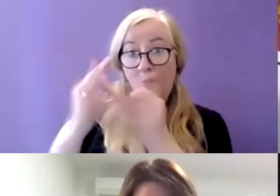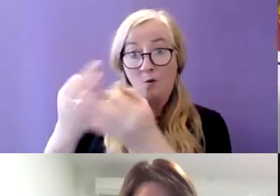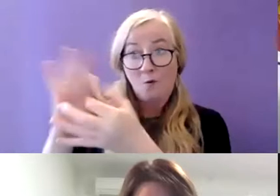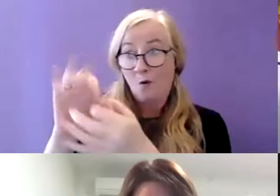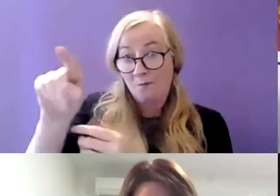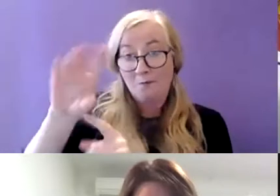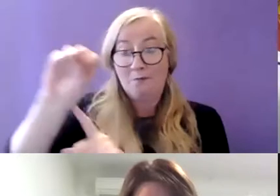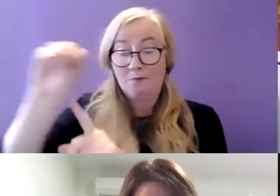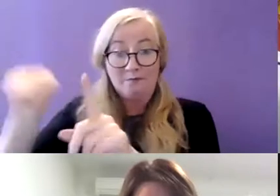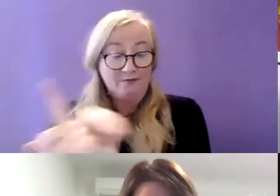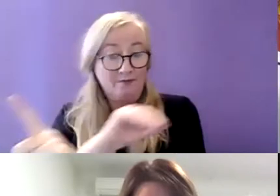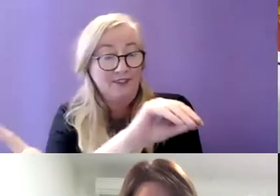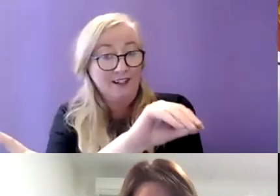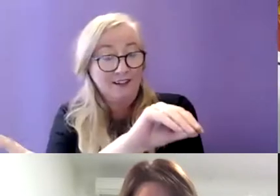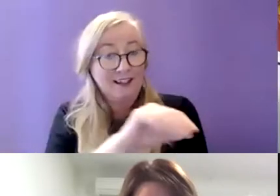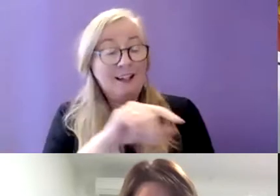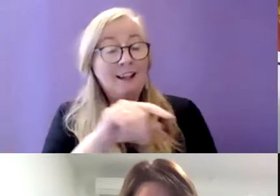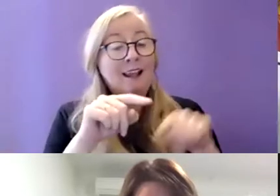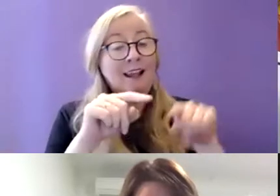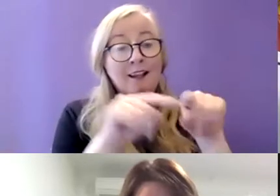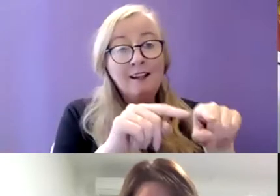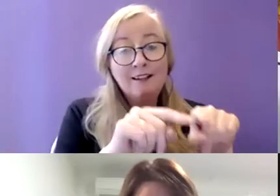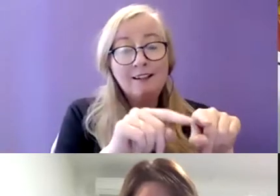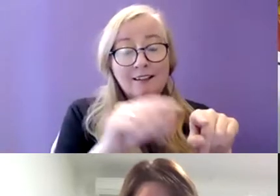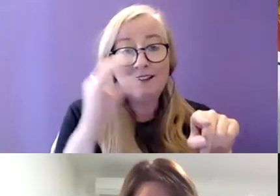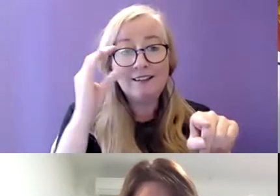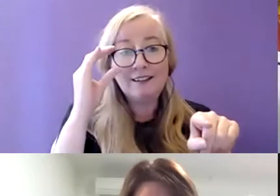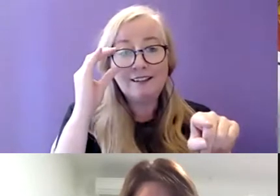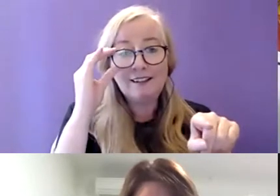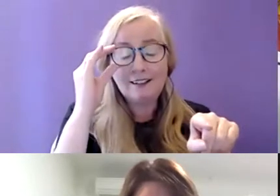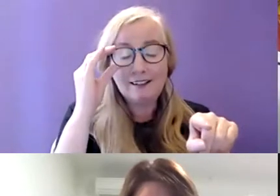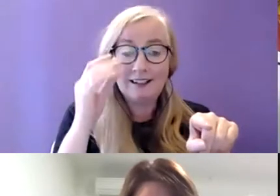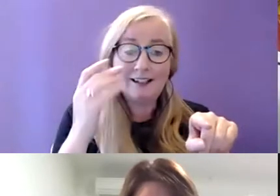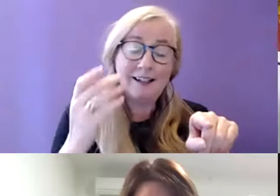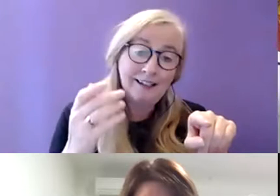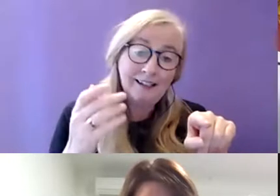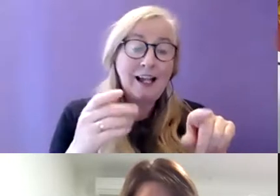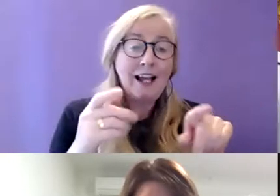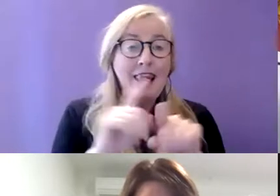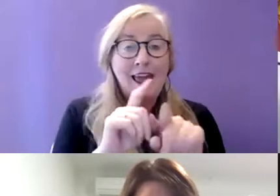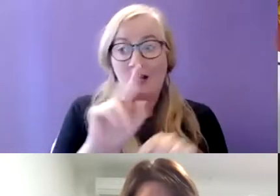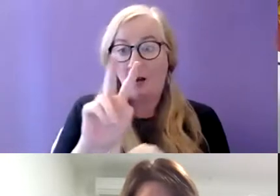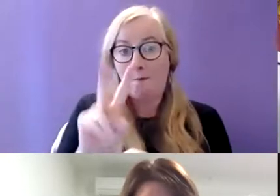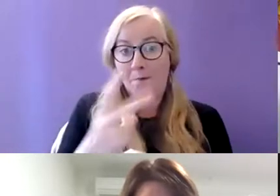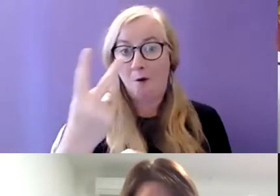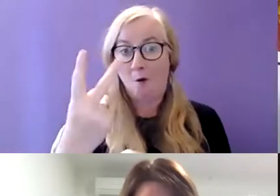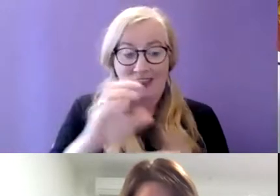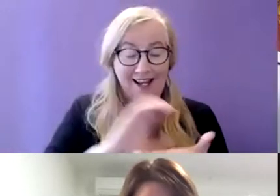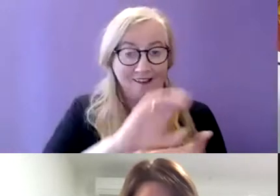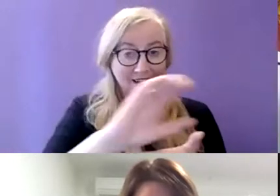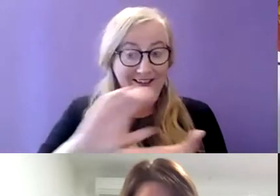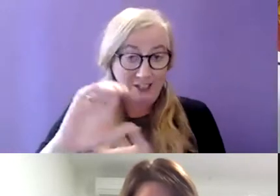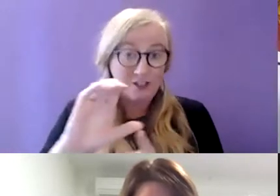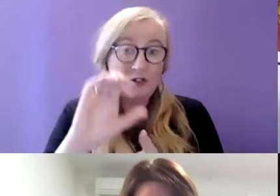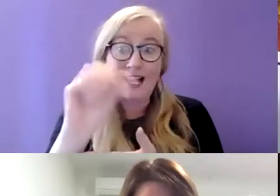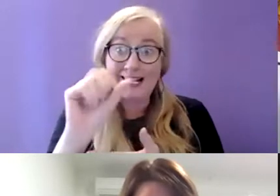on the basis of a I suppose dual investment where CAS funding is used